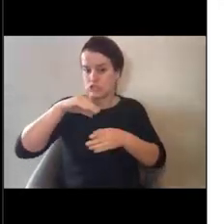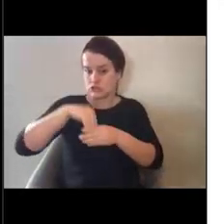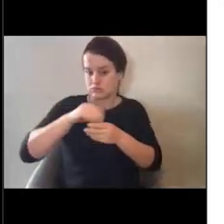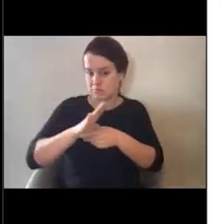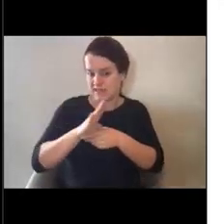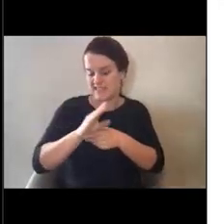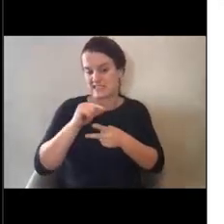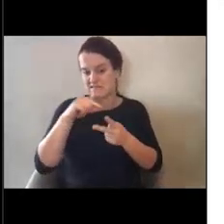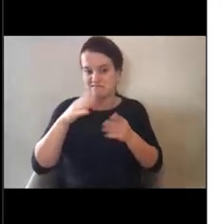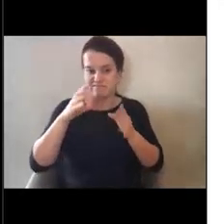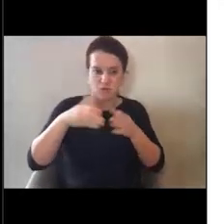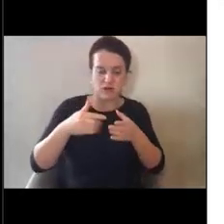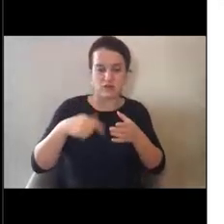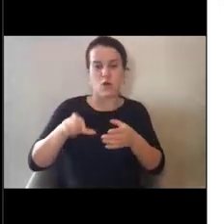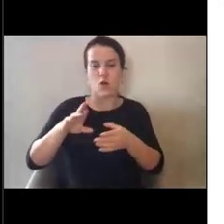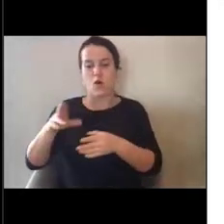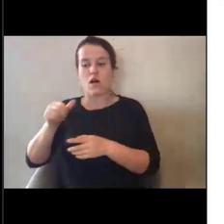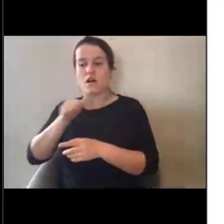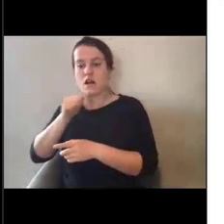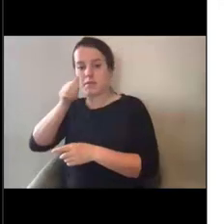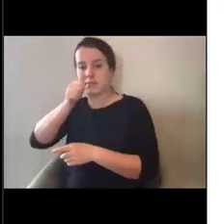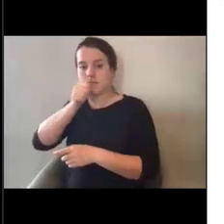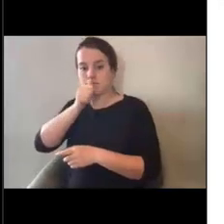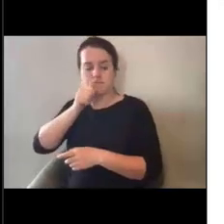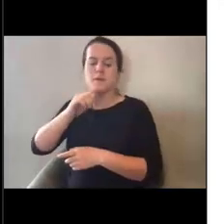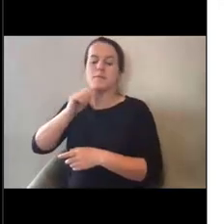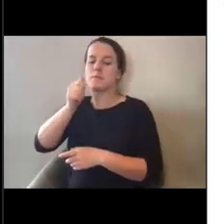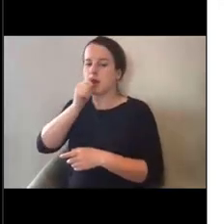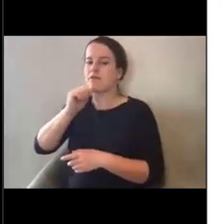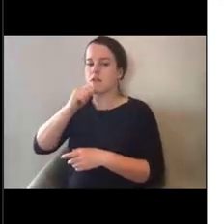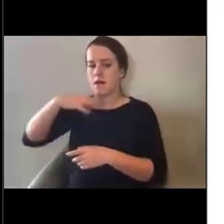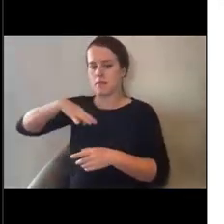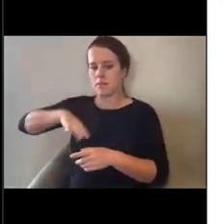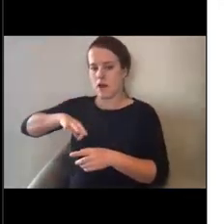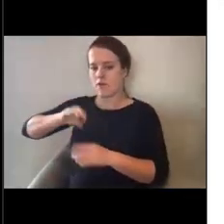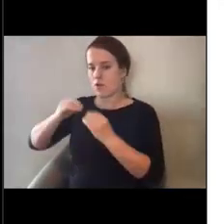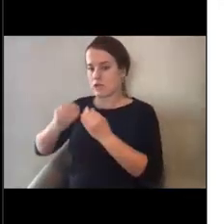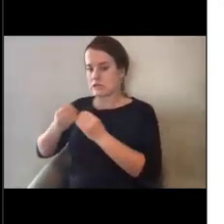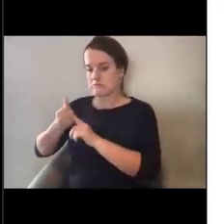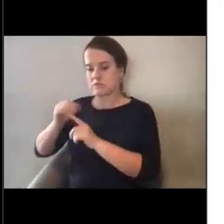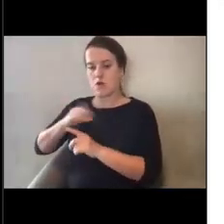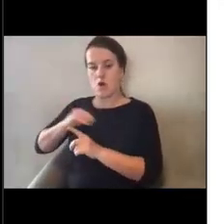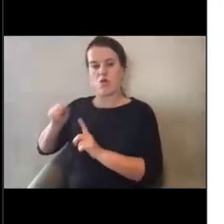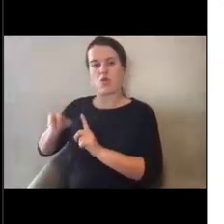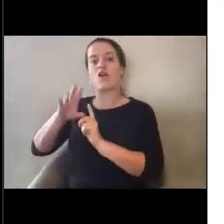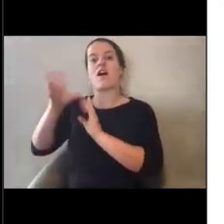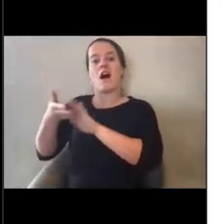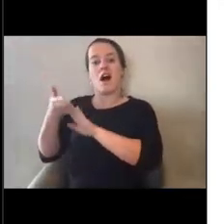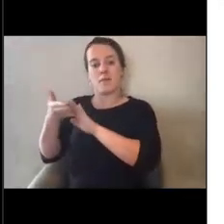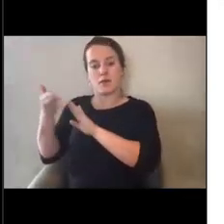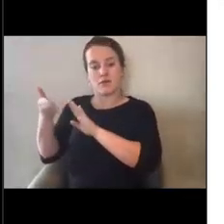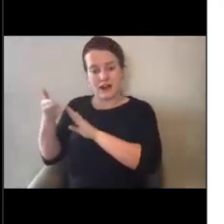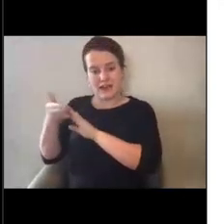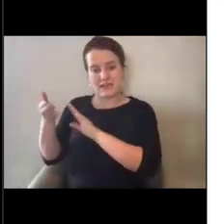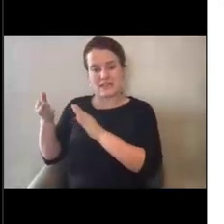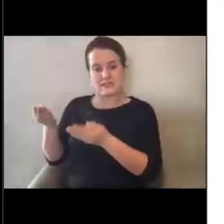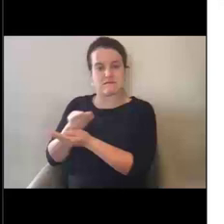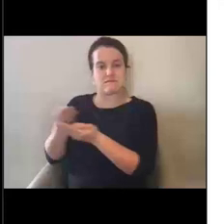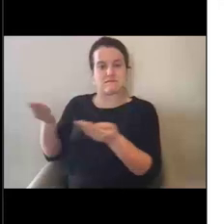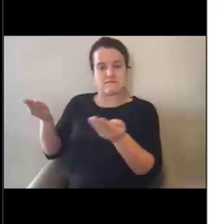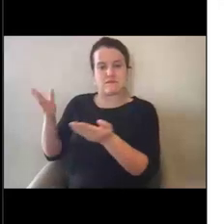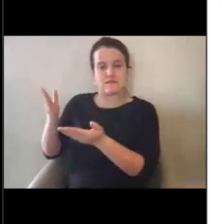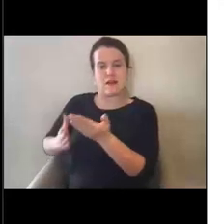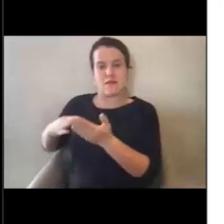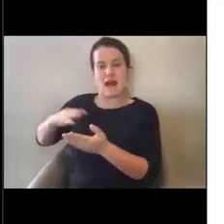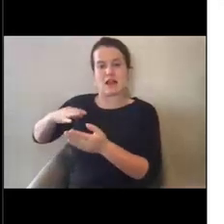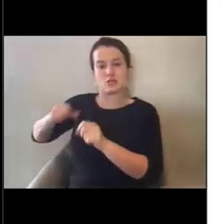not the applicant is a private nonprofit organization that owns or operates a facility that provides an eligible service. Now, this